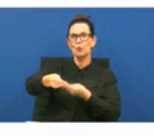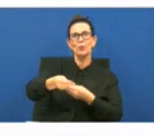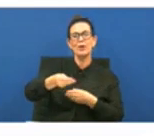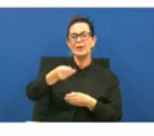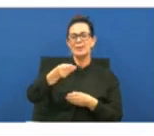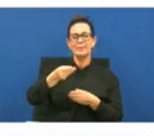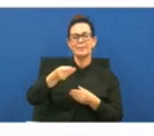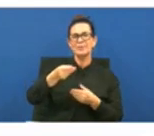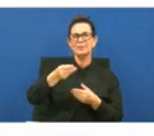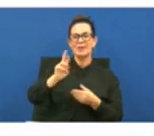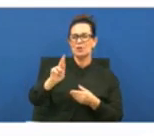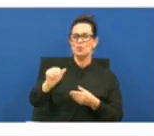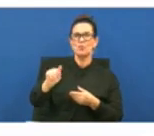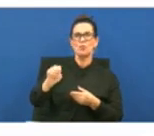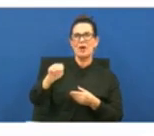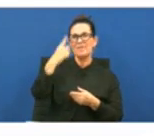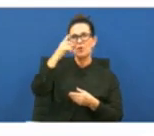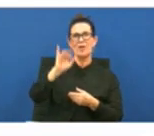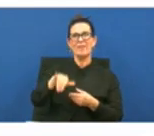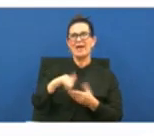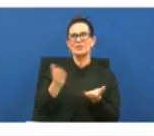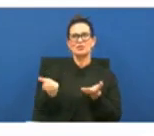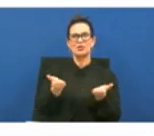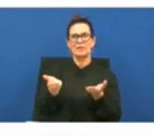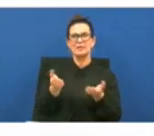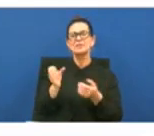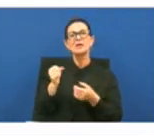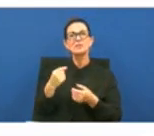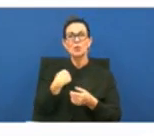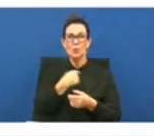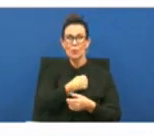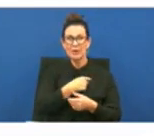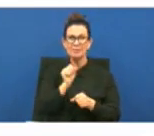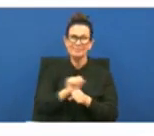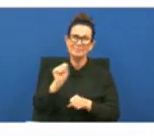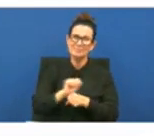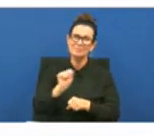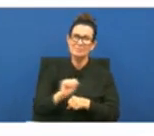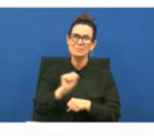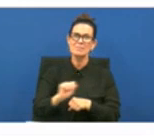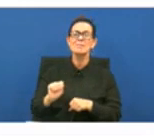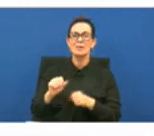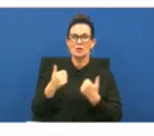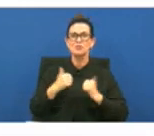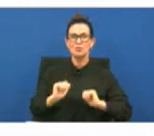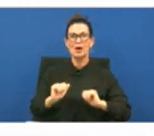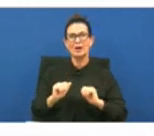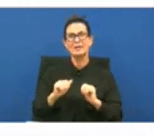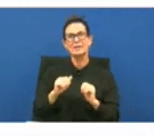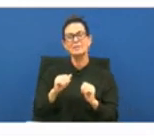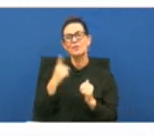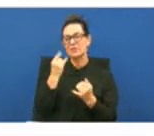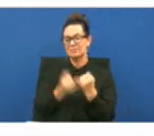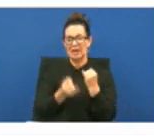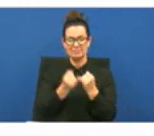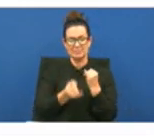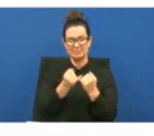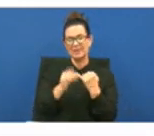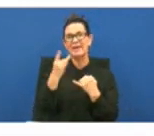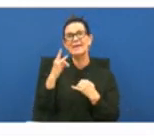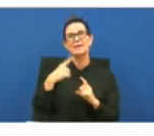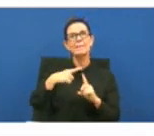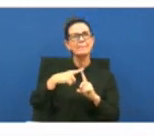for crisis services in the state so we've been working very very hard for the last 18 months